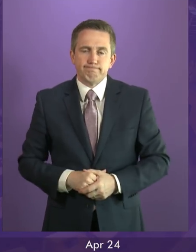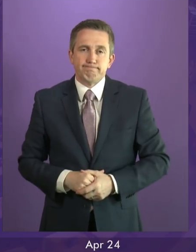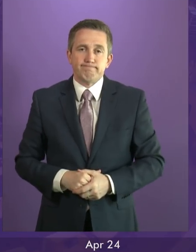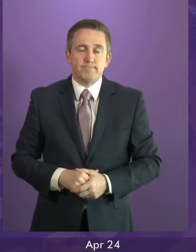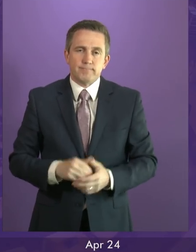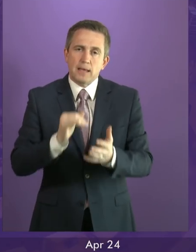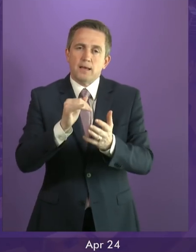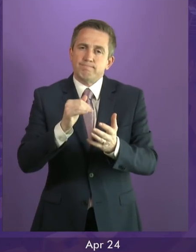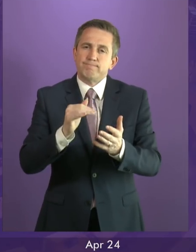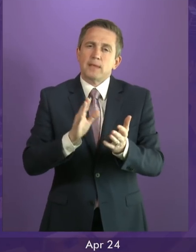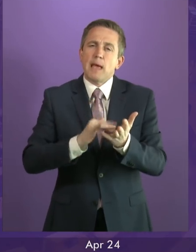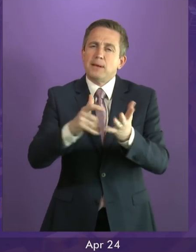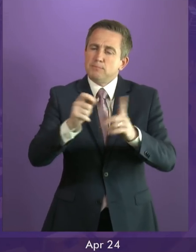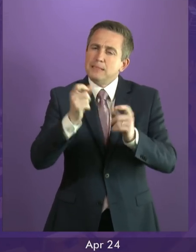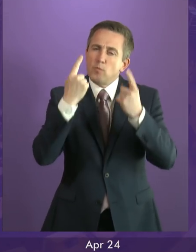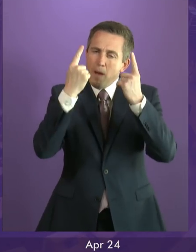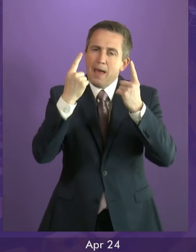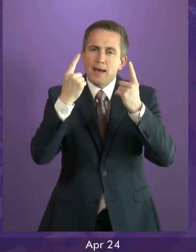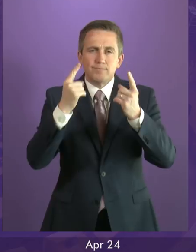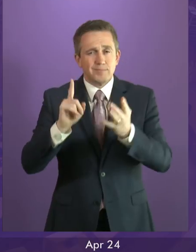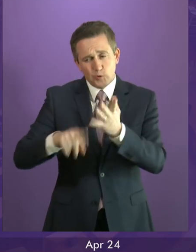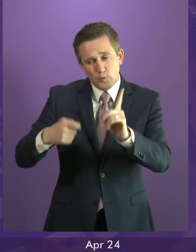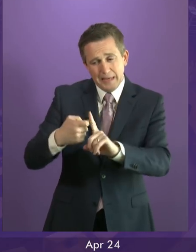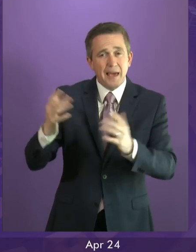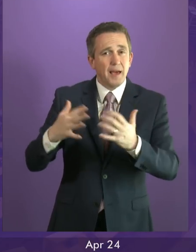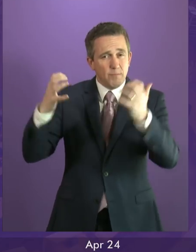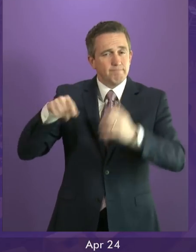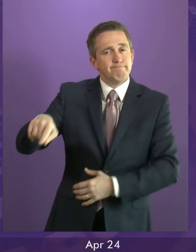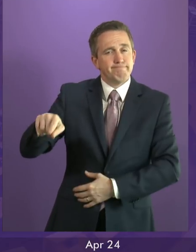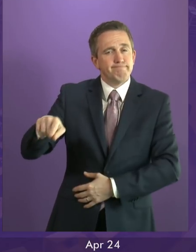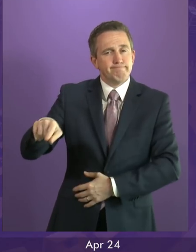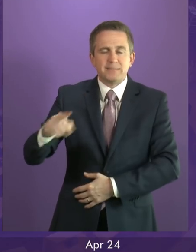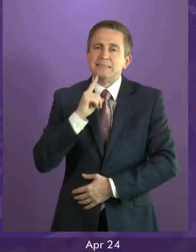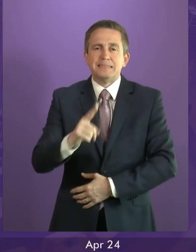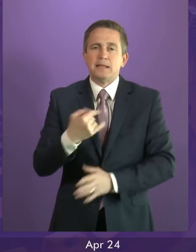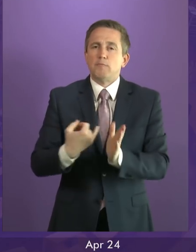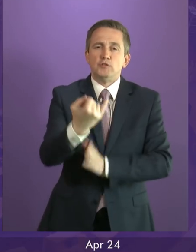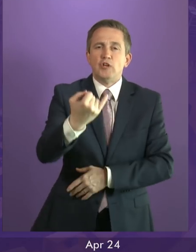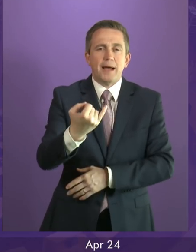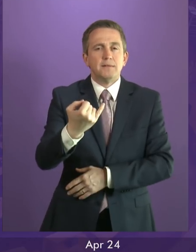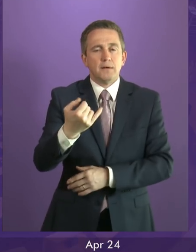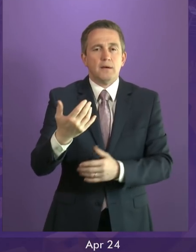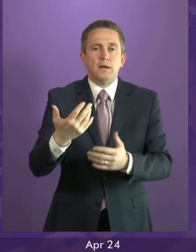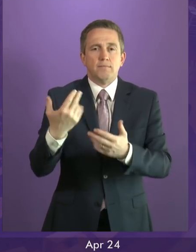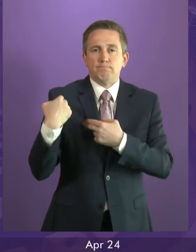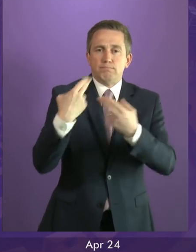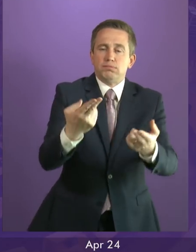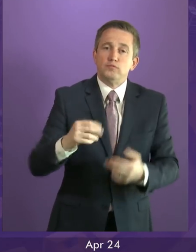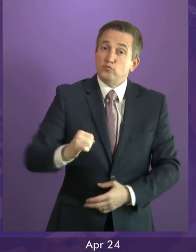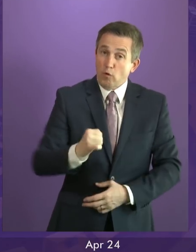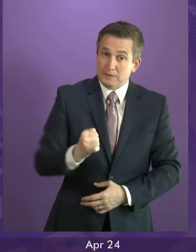as members are aware, the UK Government's current position is that it will not agree to transfer power.